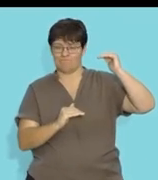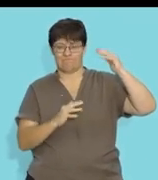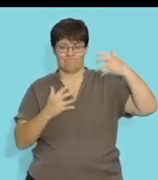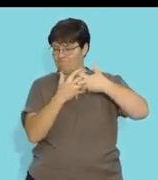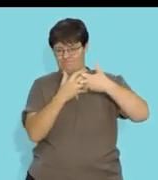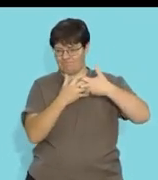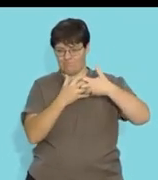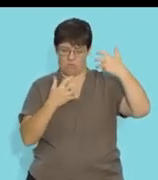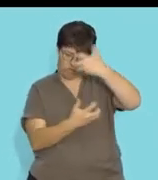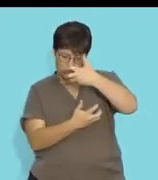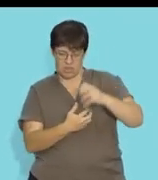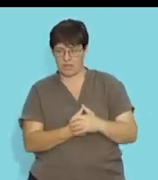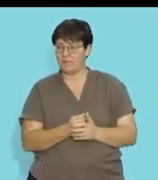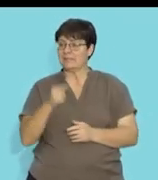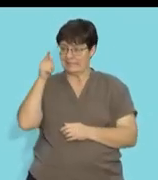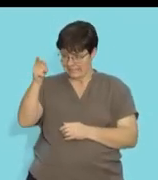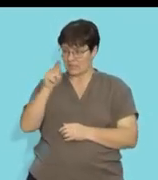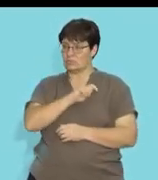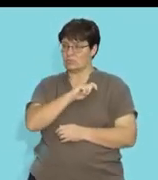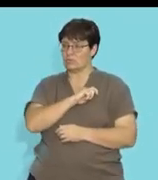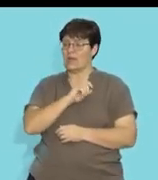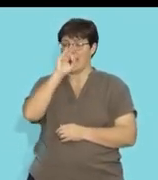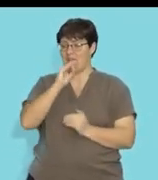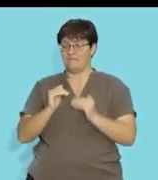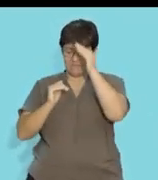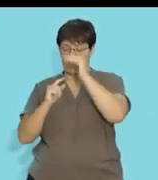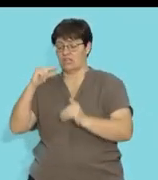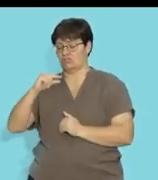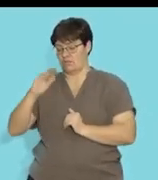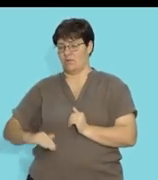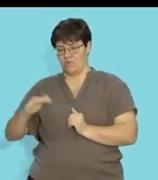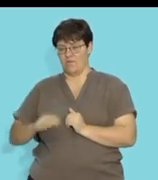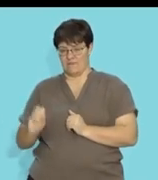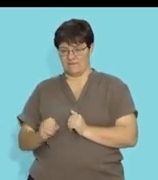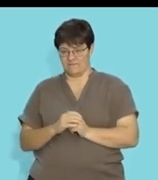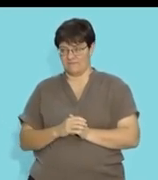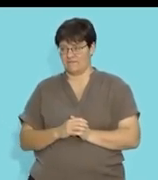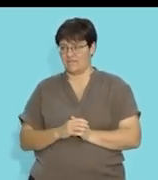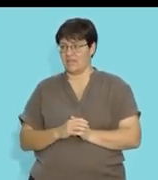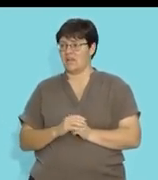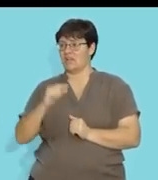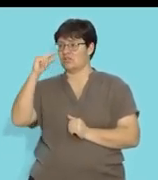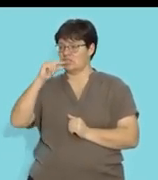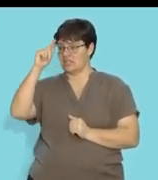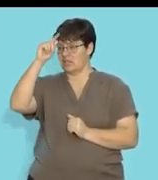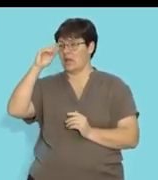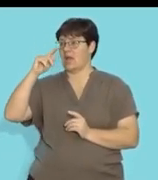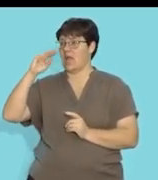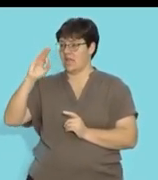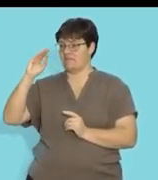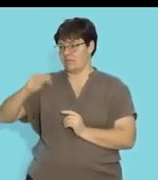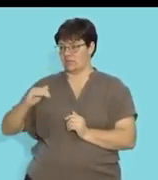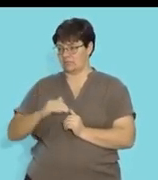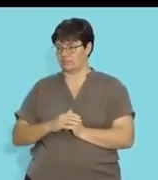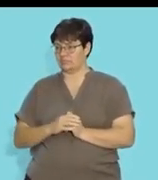below. So it does not satisfy that. But here, the F is above, the G is below. The G is